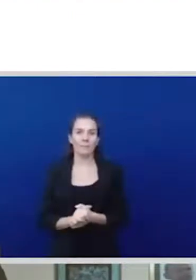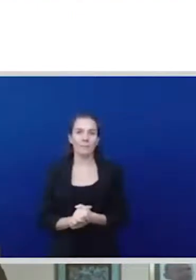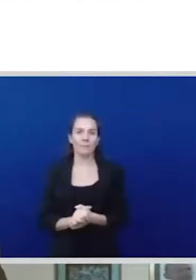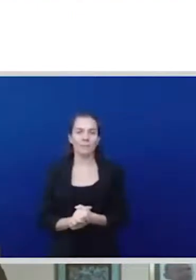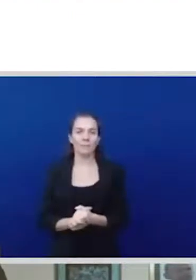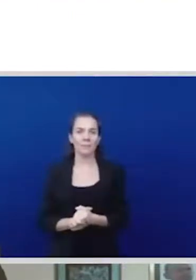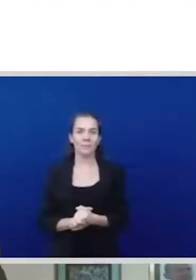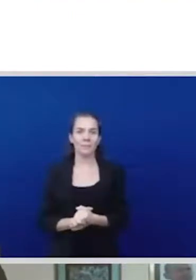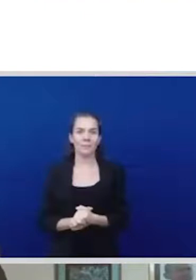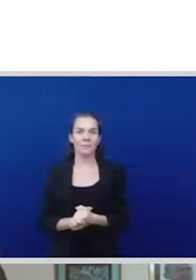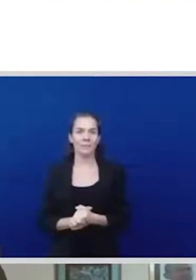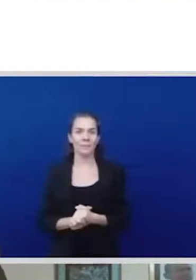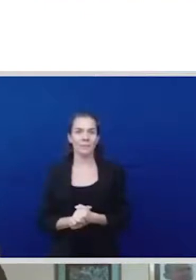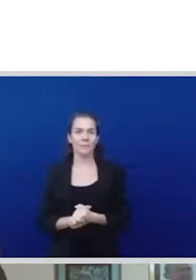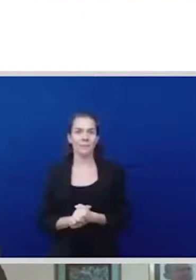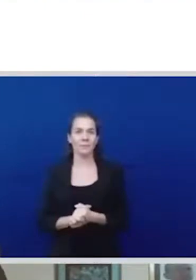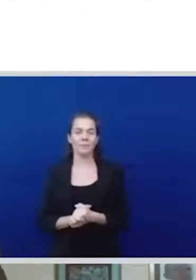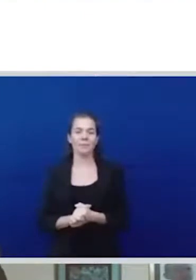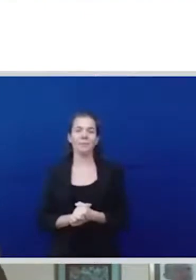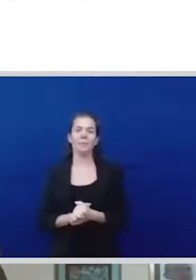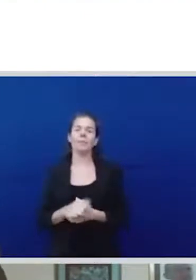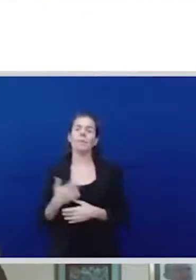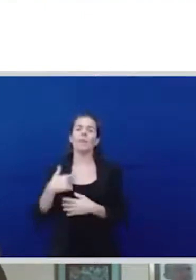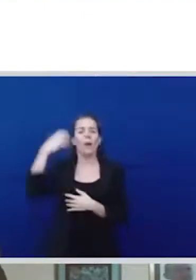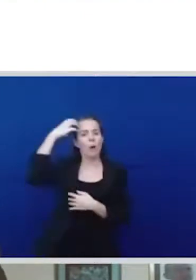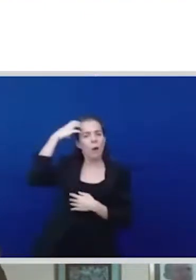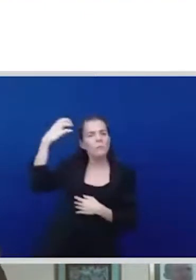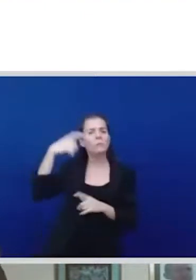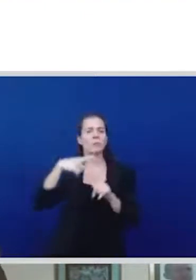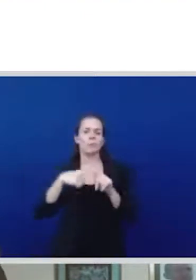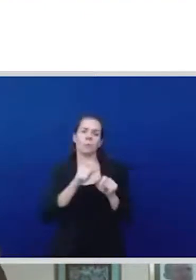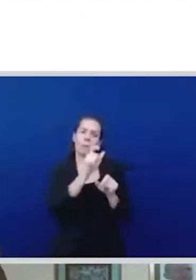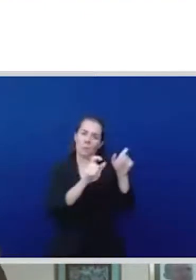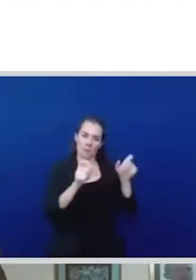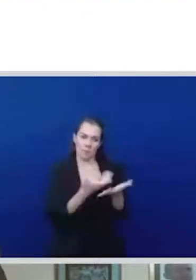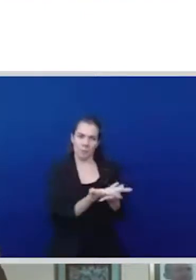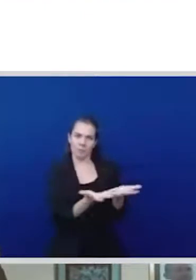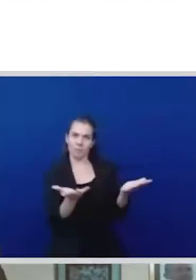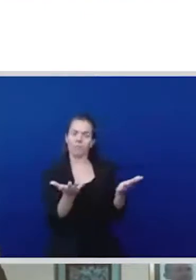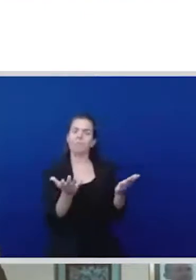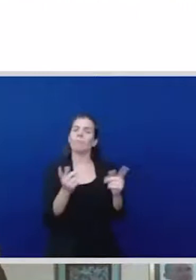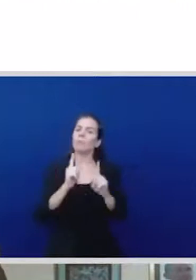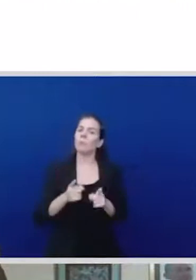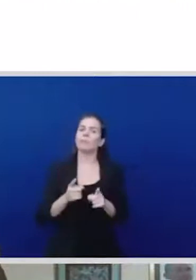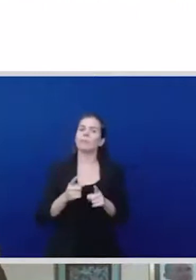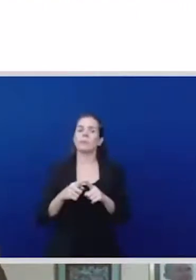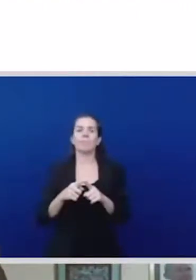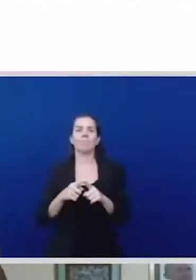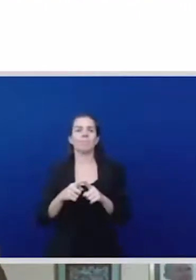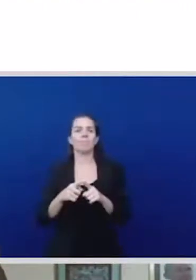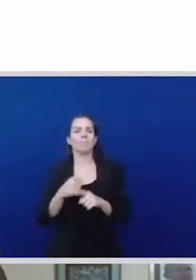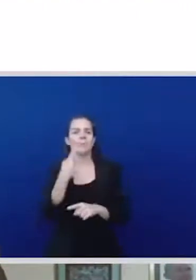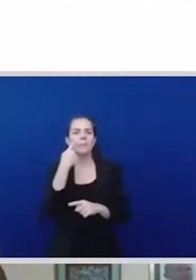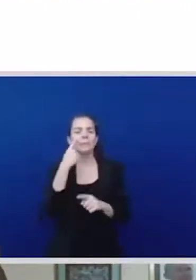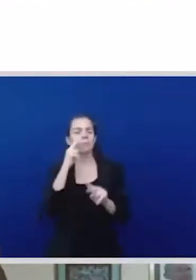all workers especially those who are deemed essential worker providing economic security for her small business in particular